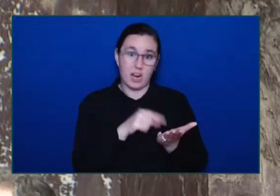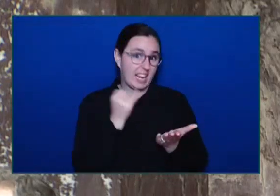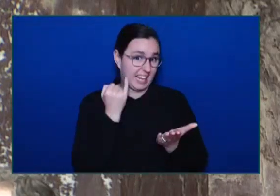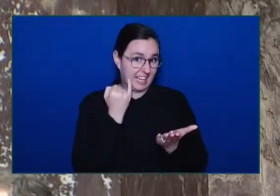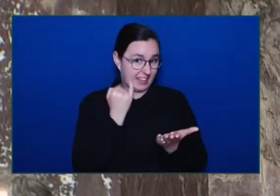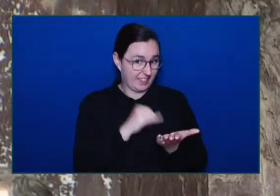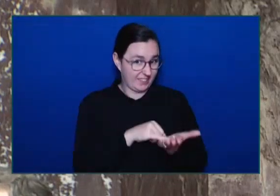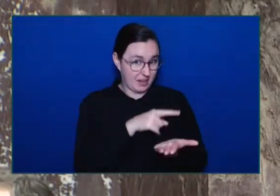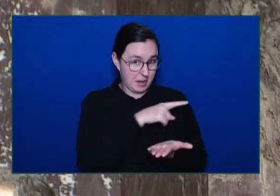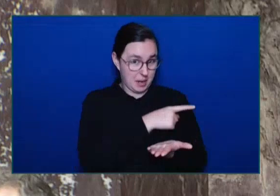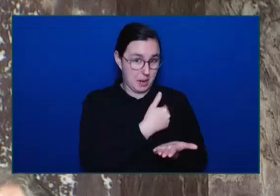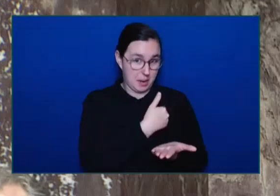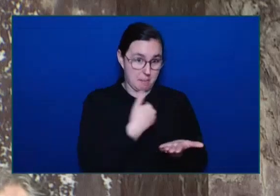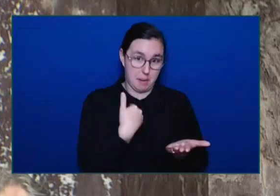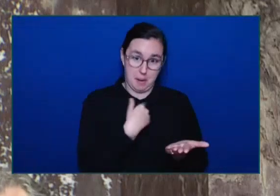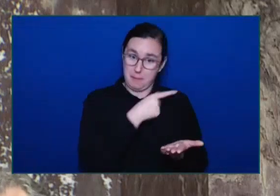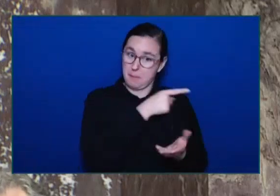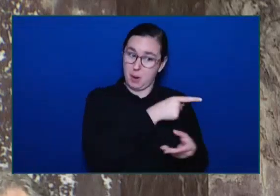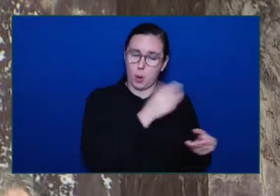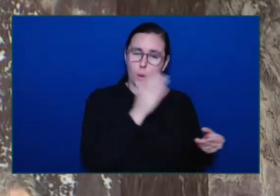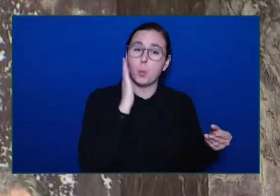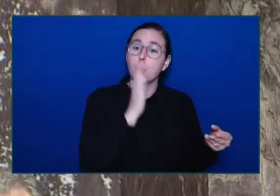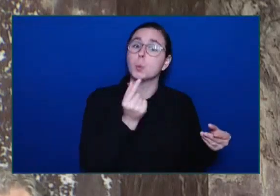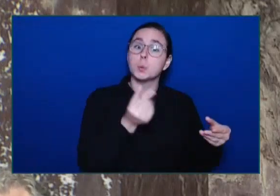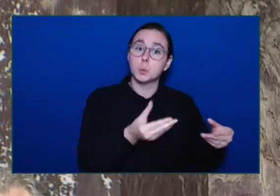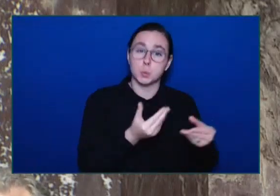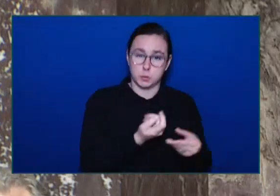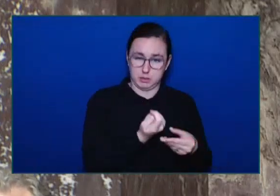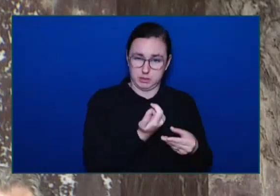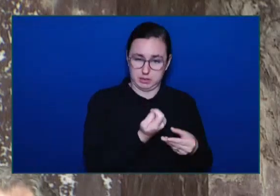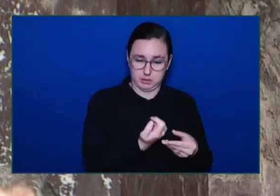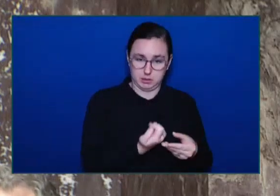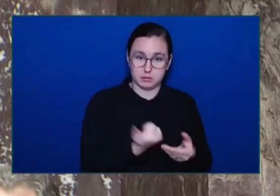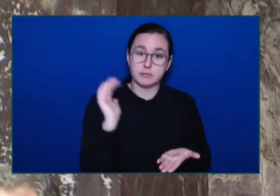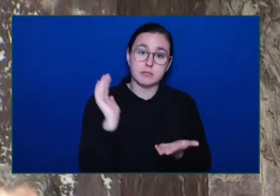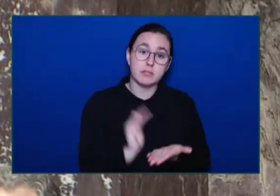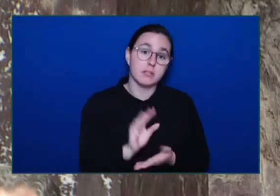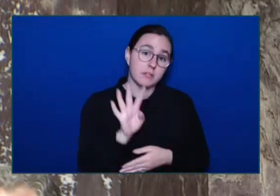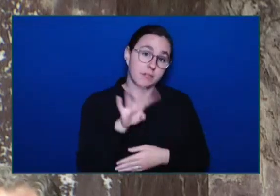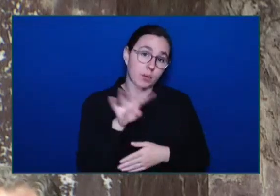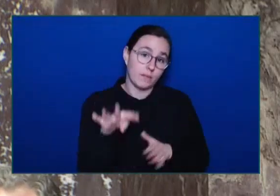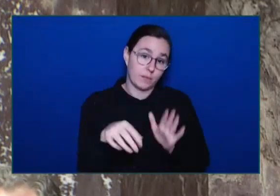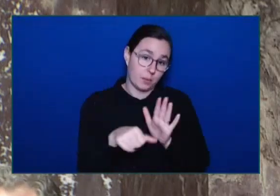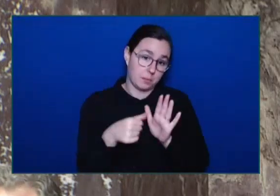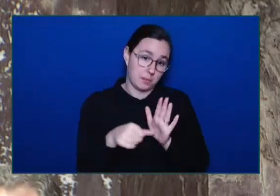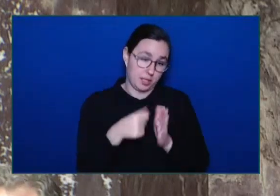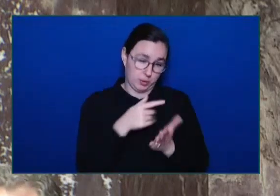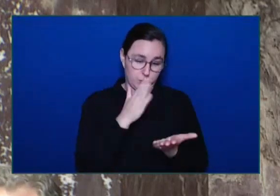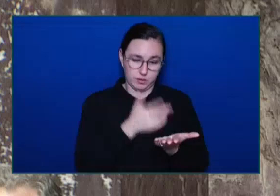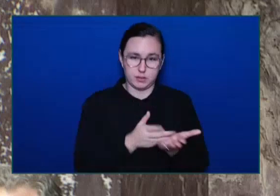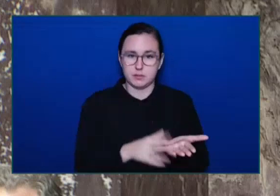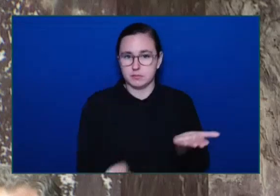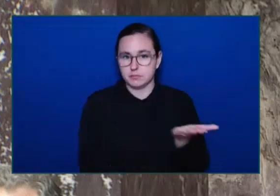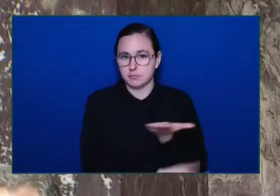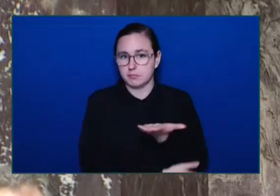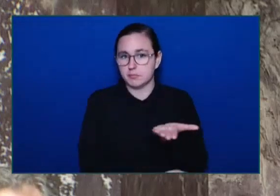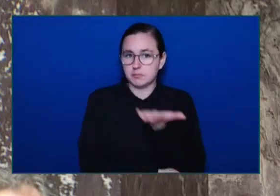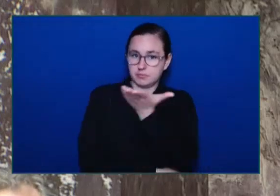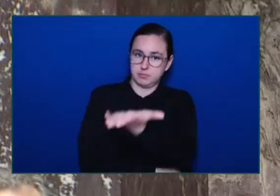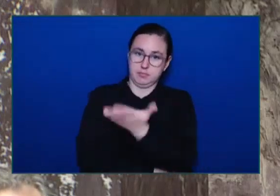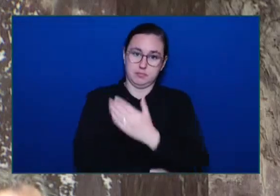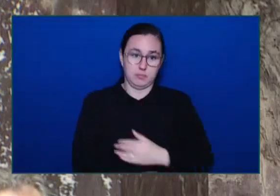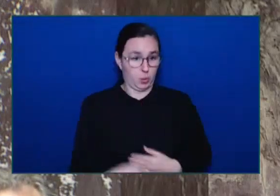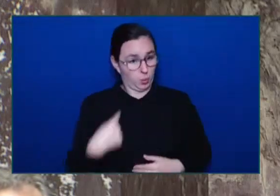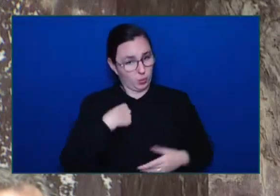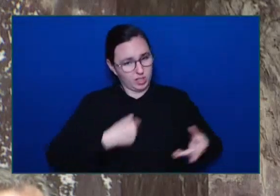So of course we take this serious, Hon. Speaker. Of course we take this serious, Hon. Speaker. Of course we take this seriously. That's why